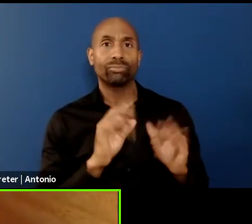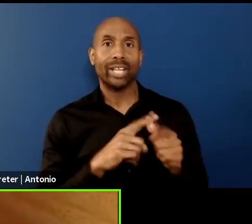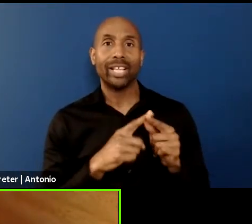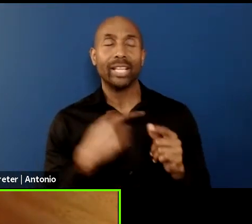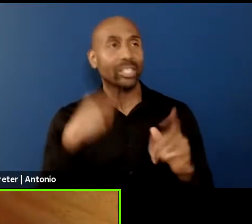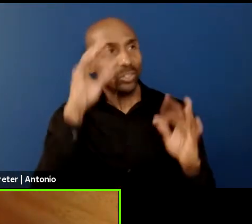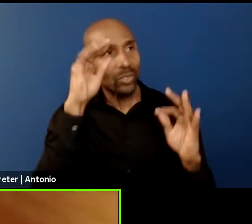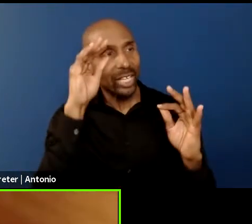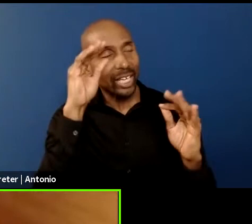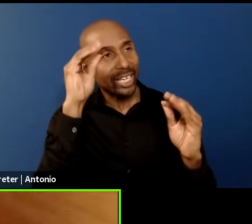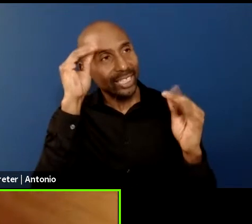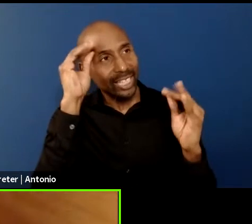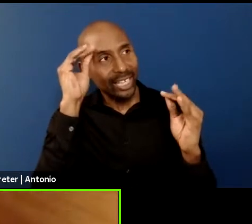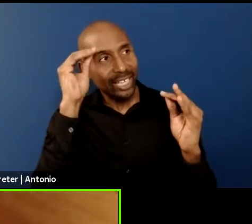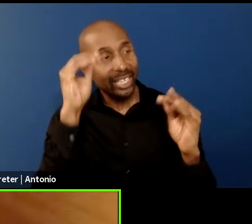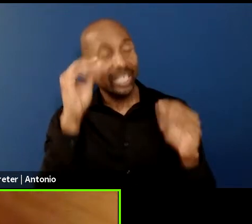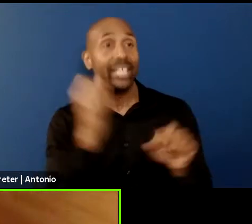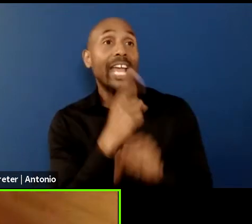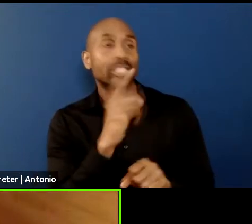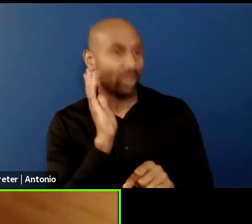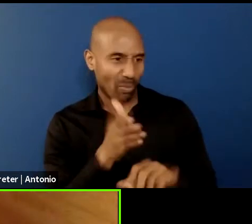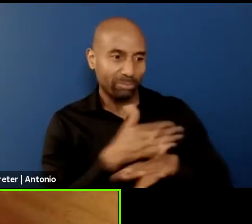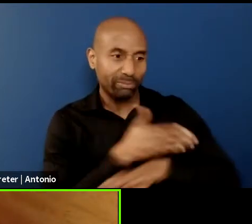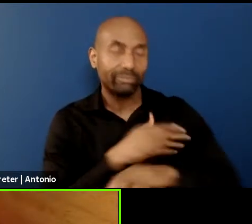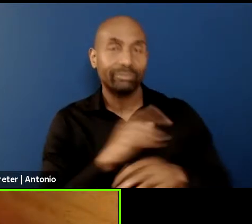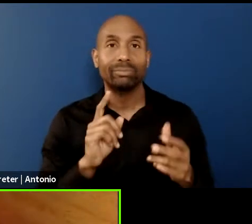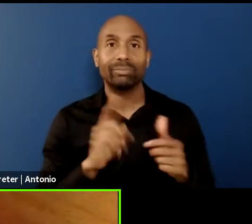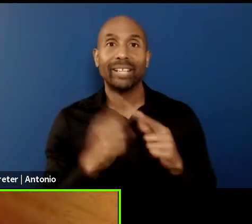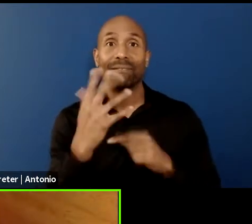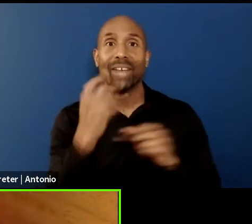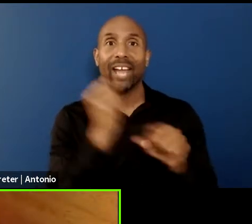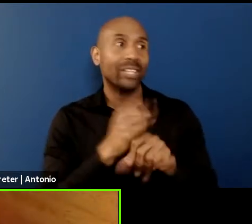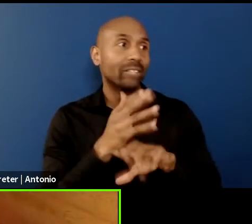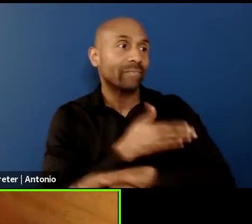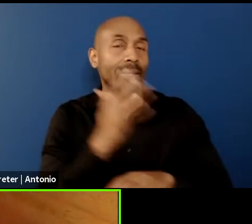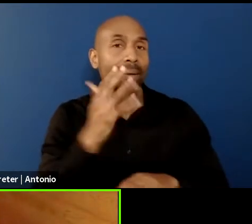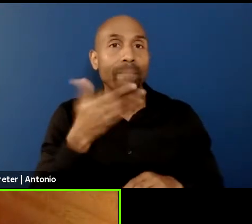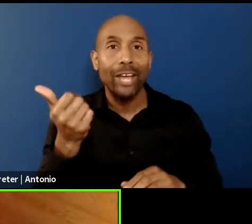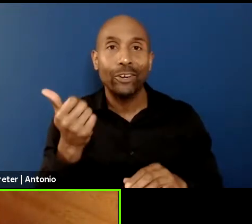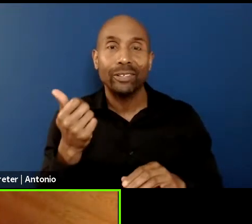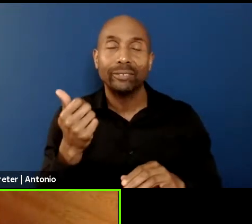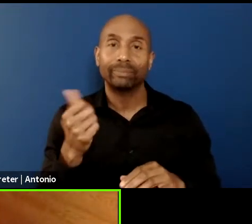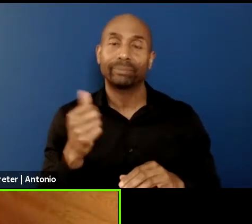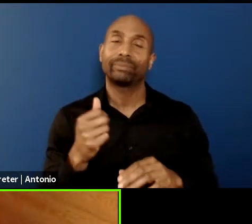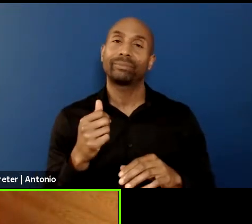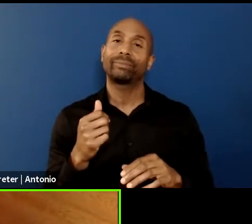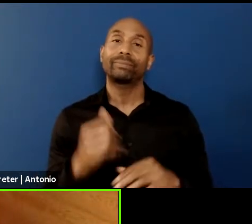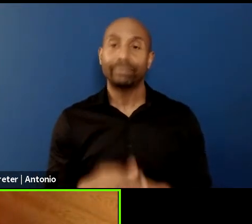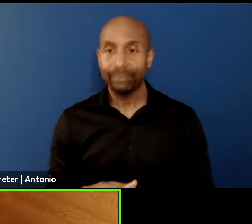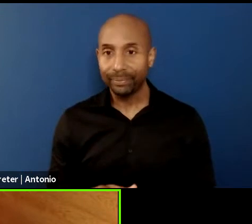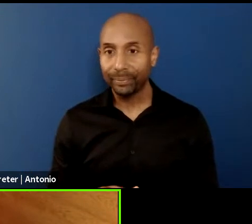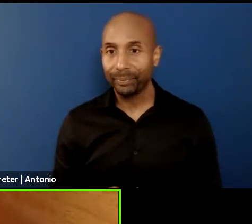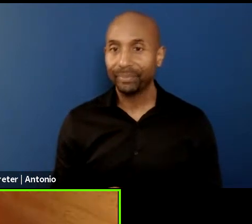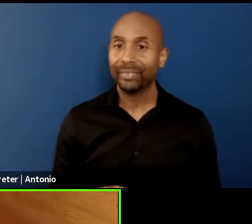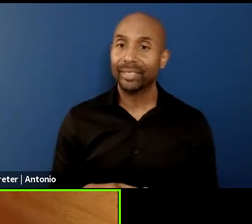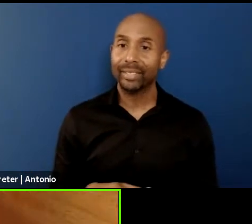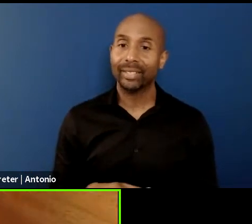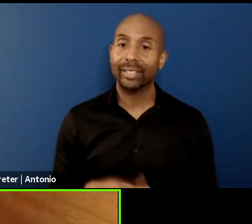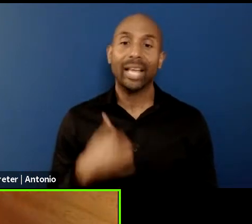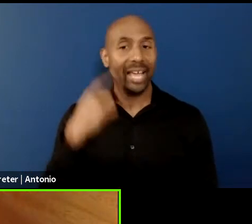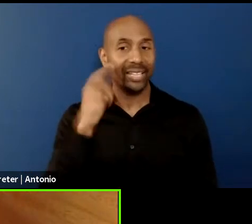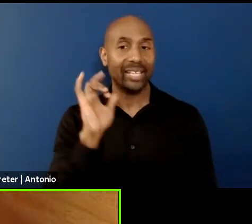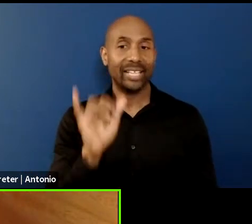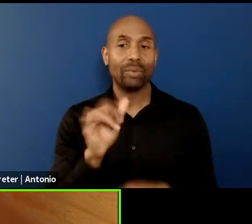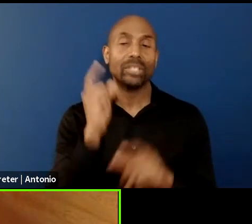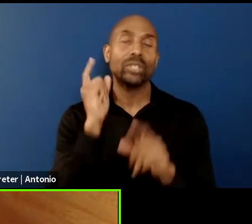go back and forth but then it has a total another time span which I, I think was just the right moment for me